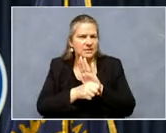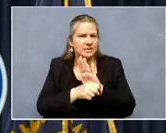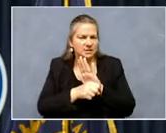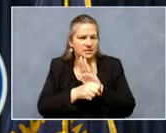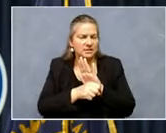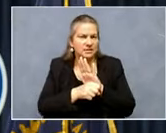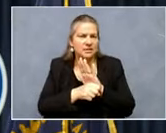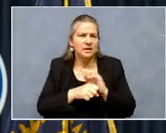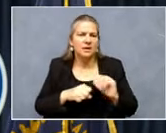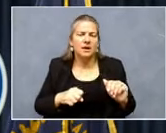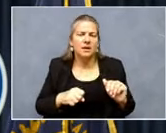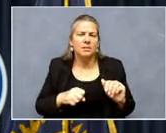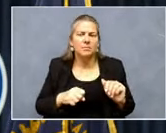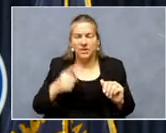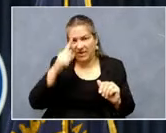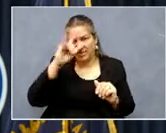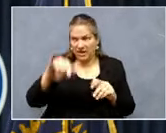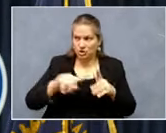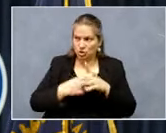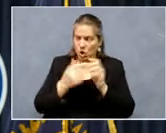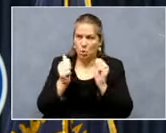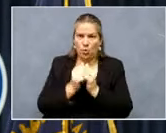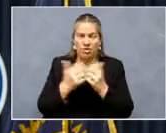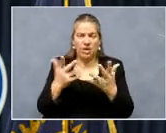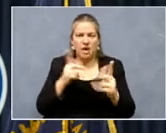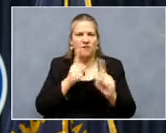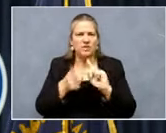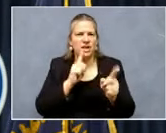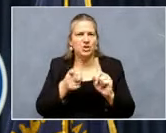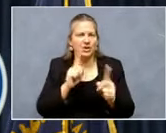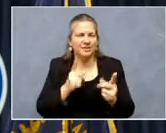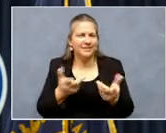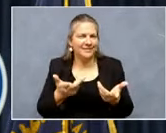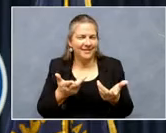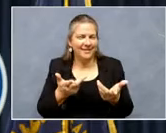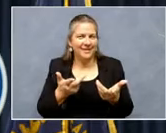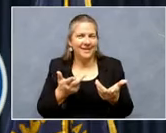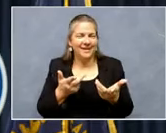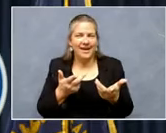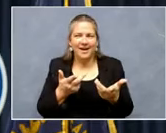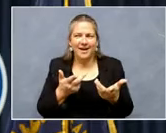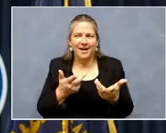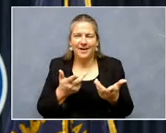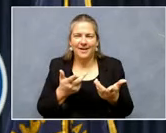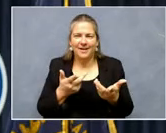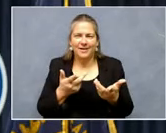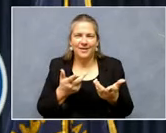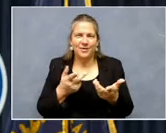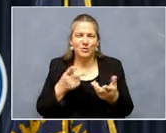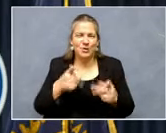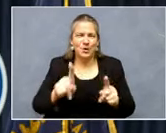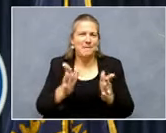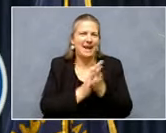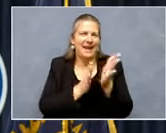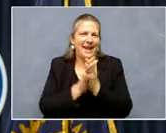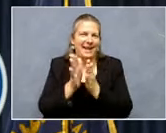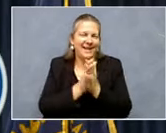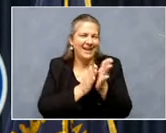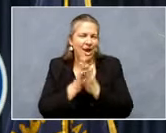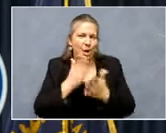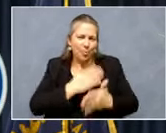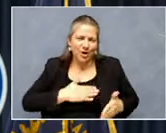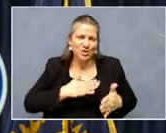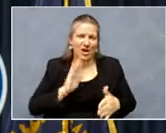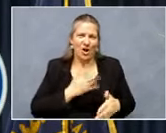And to think that started with a conversation at a picnic, uh, appreciating, uh, our nurses. So, so it, uh, to